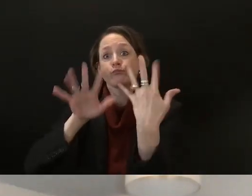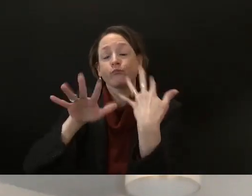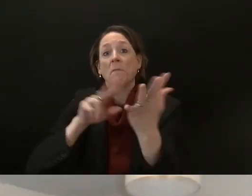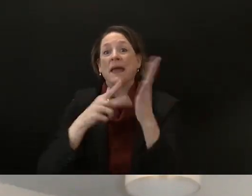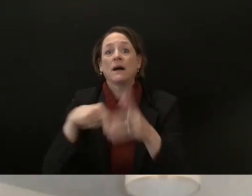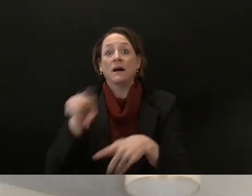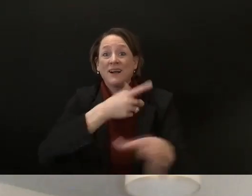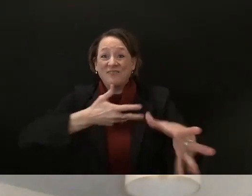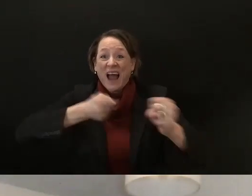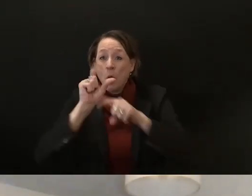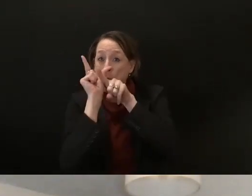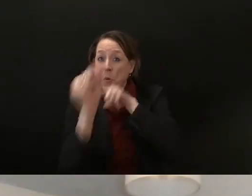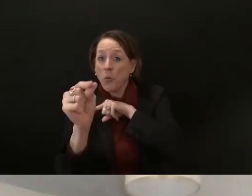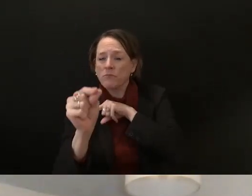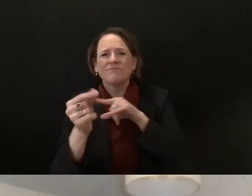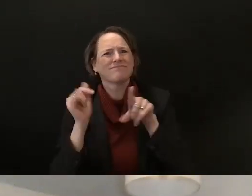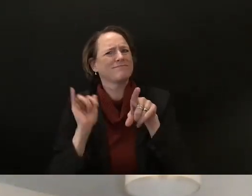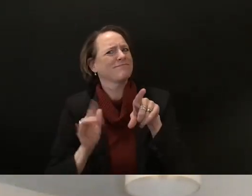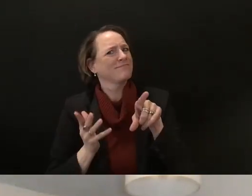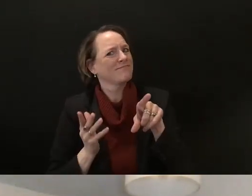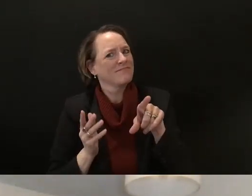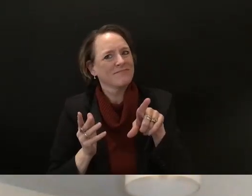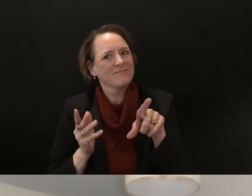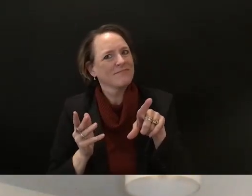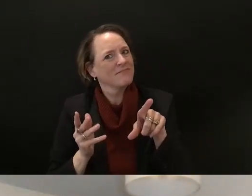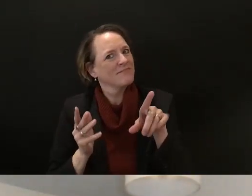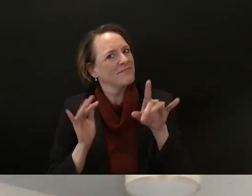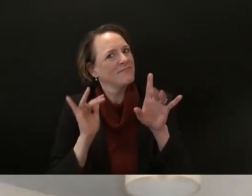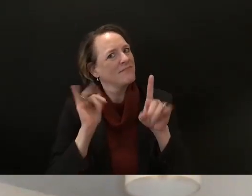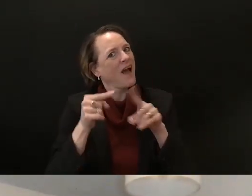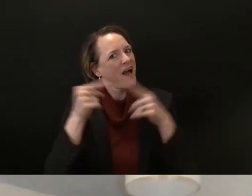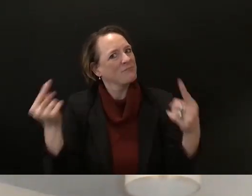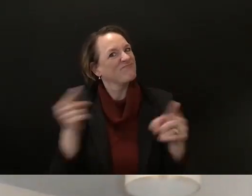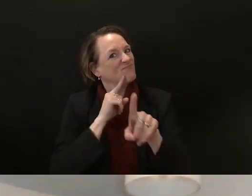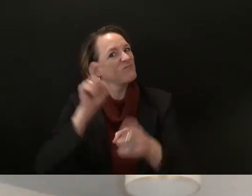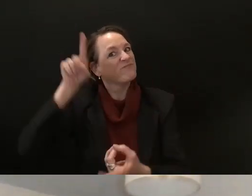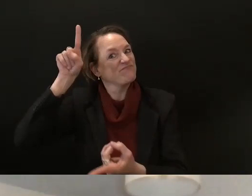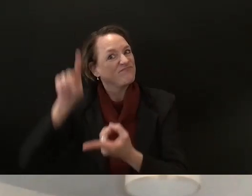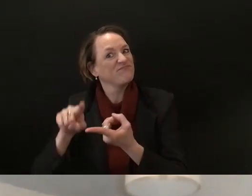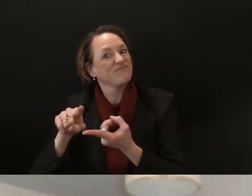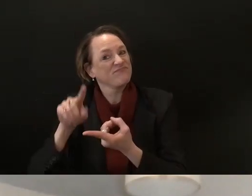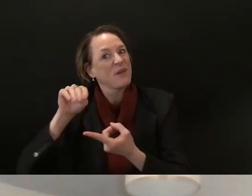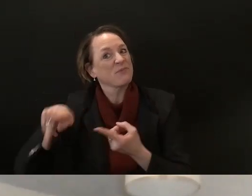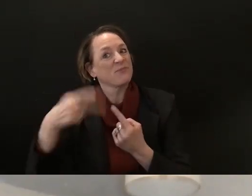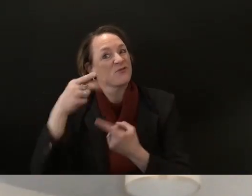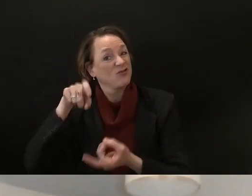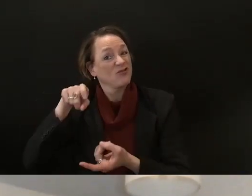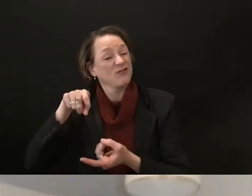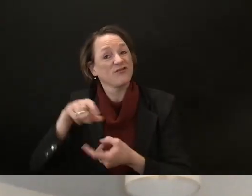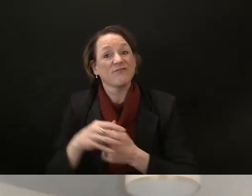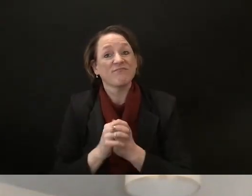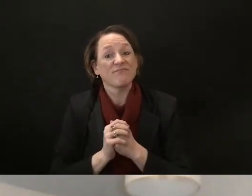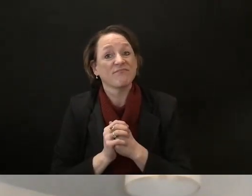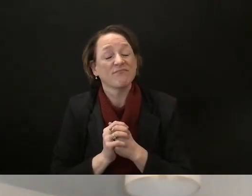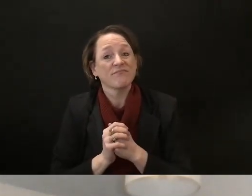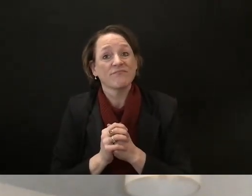so that's where we stand on that and boaz is yes he did agreement here i got